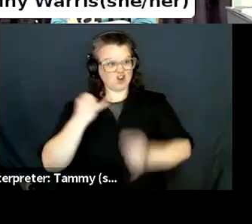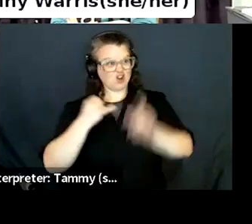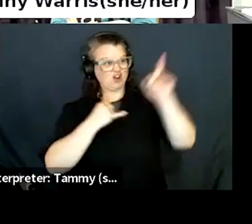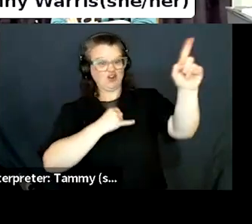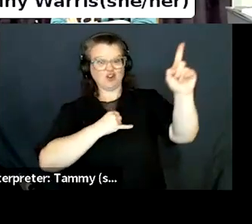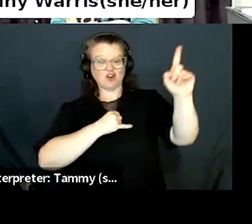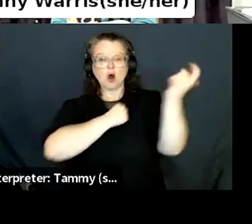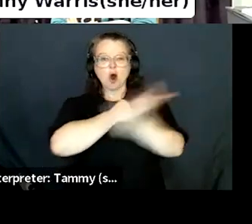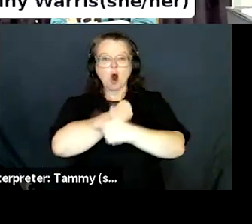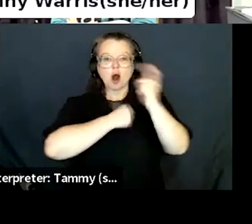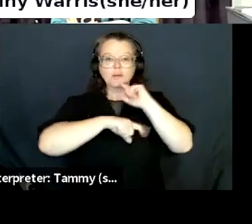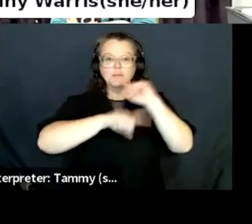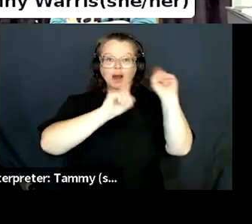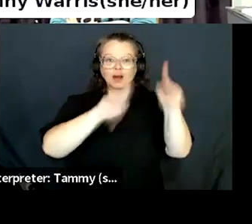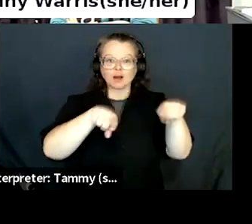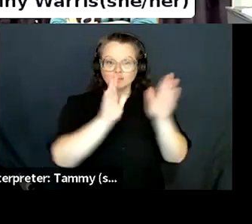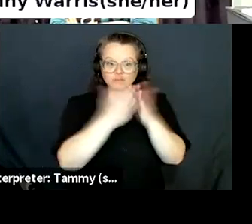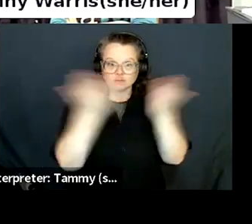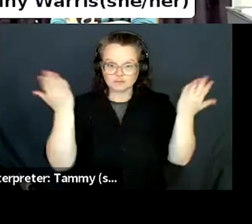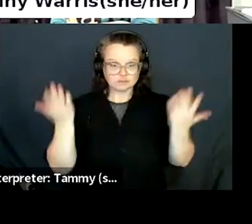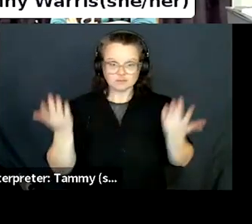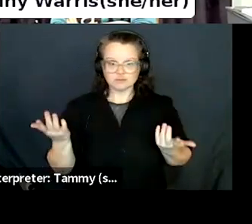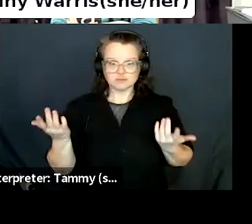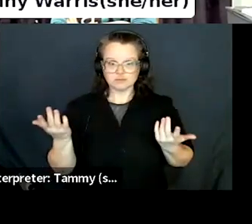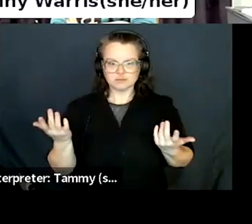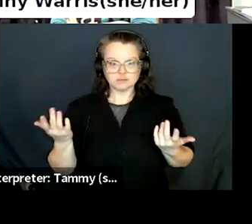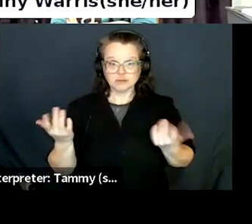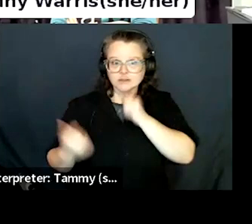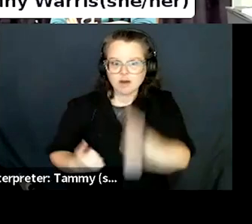Don't think of missing the days of the old print, um,